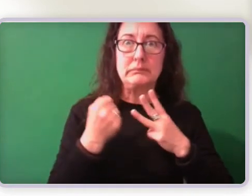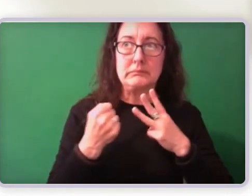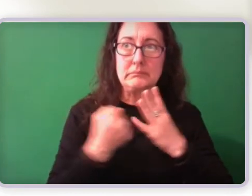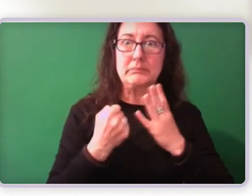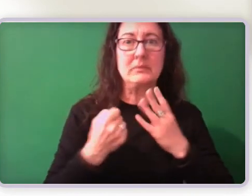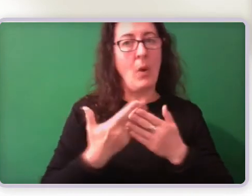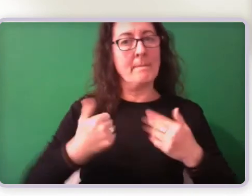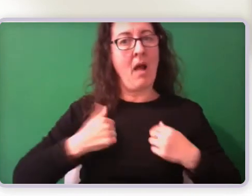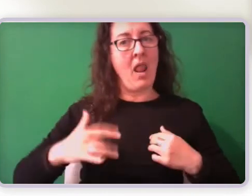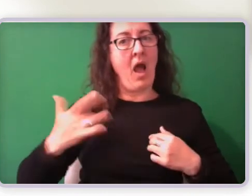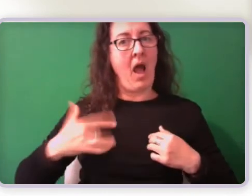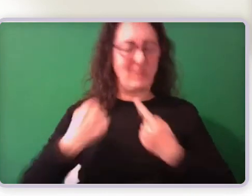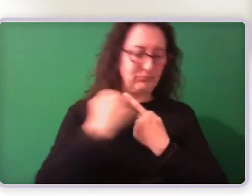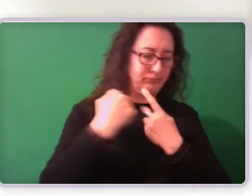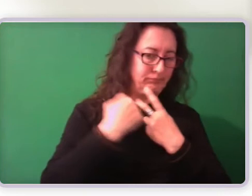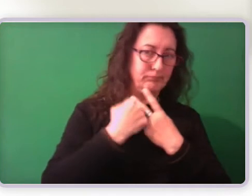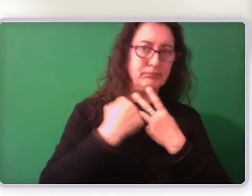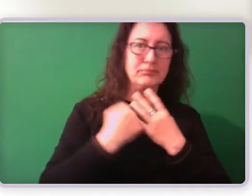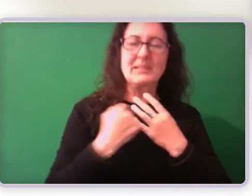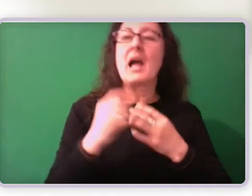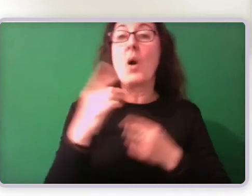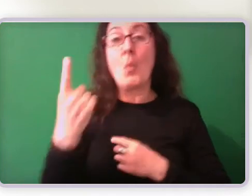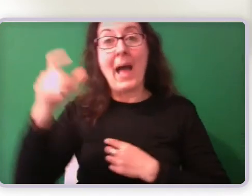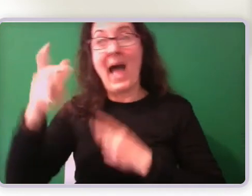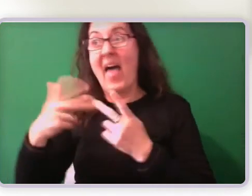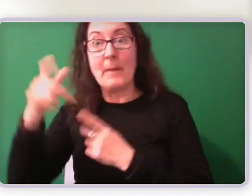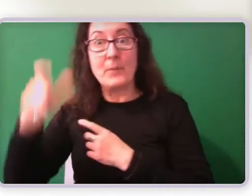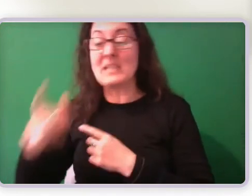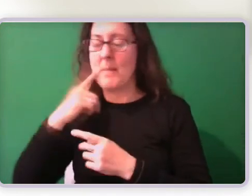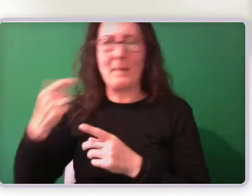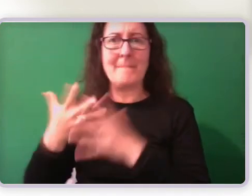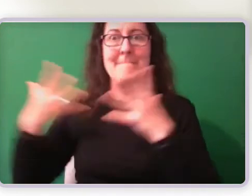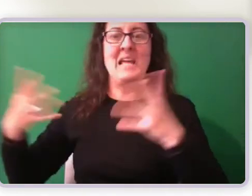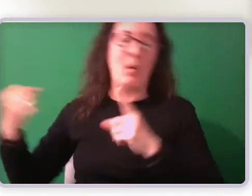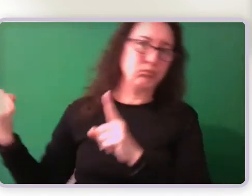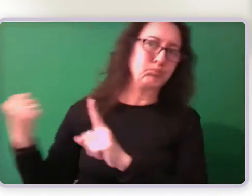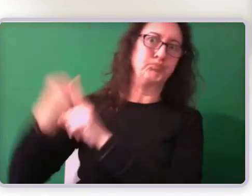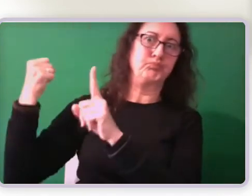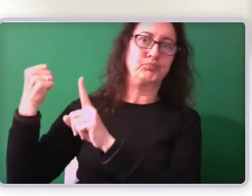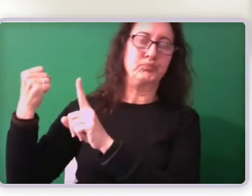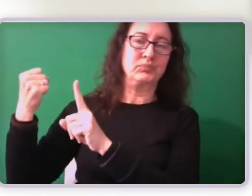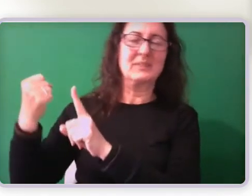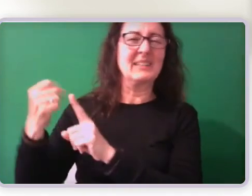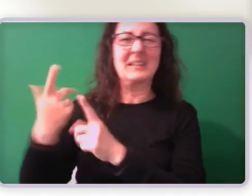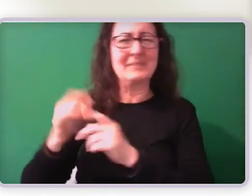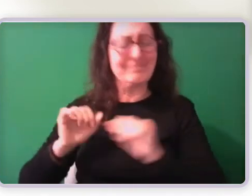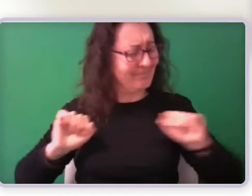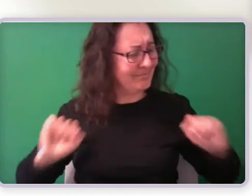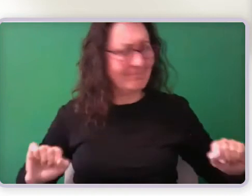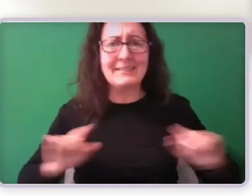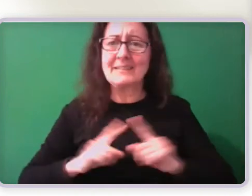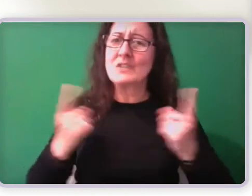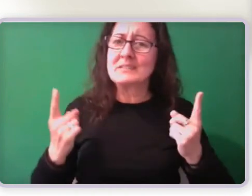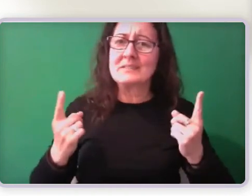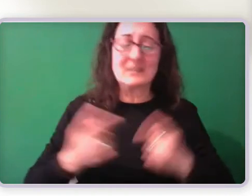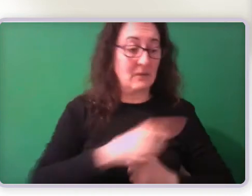in one way. Of course, everyone's individual circumstances is different and there's no real general rule. But I